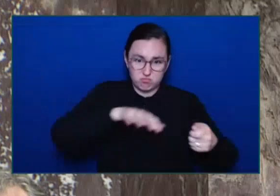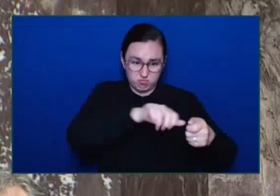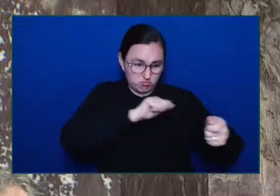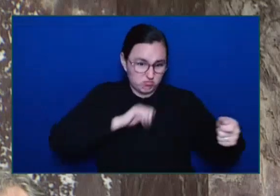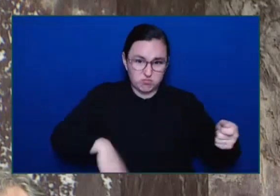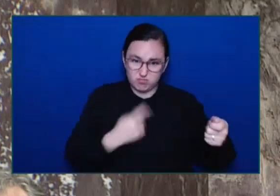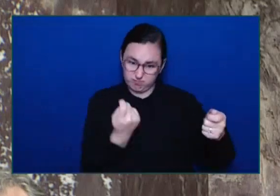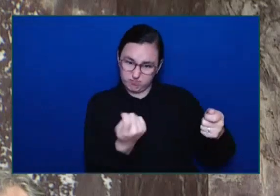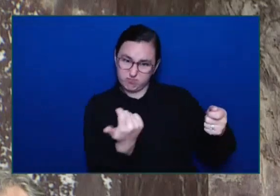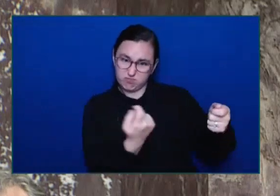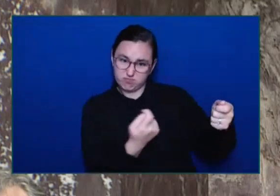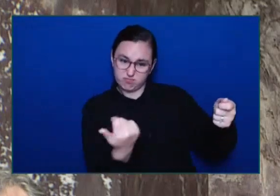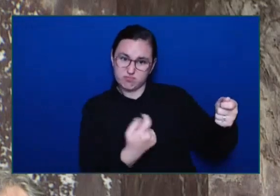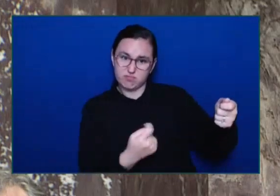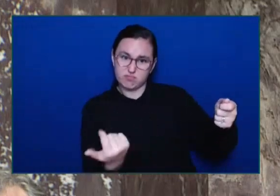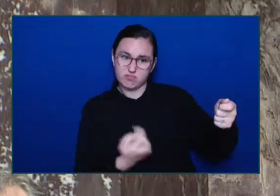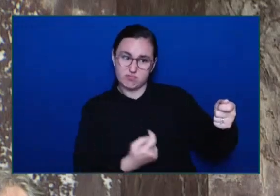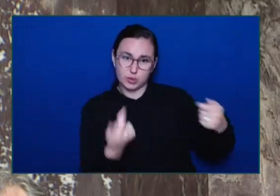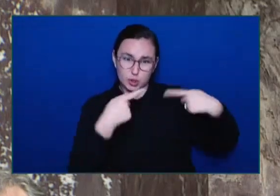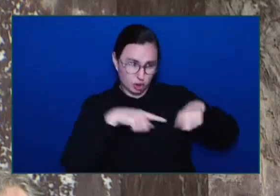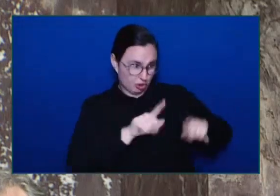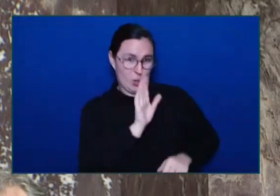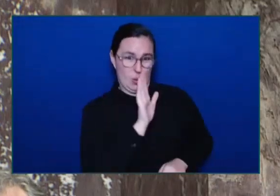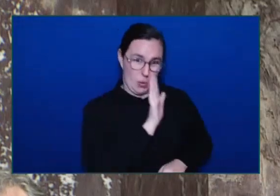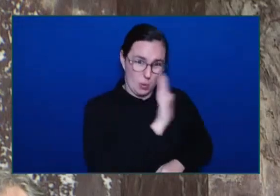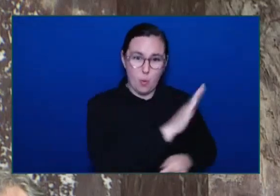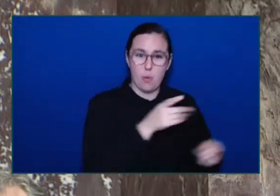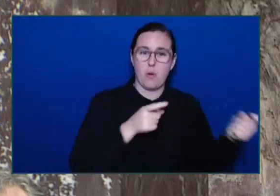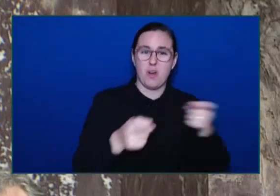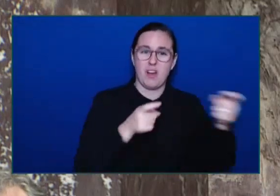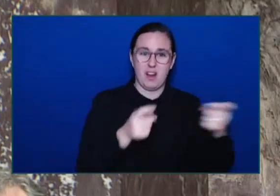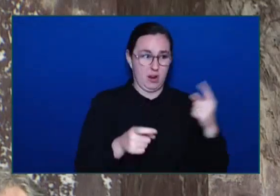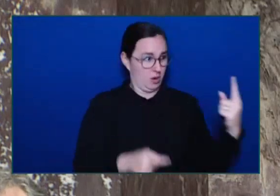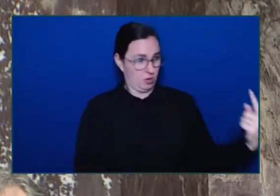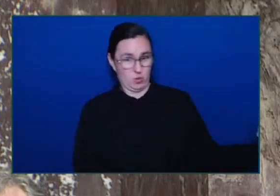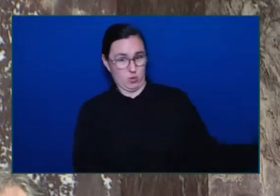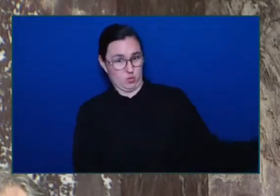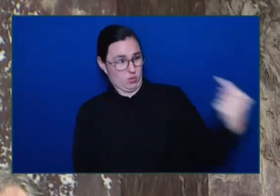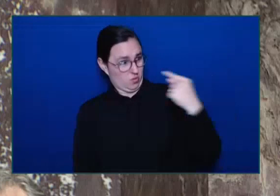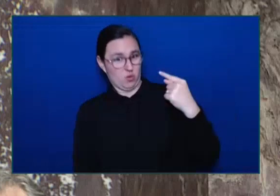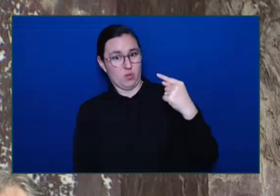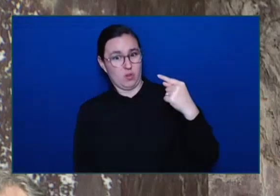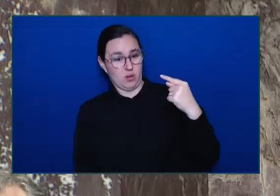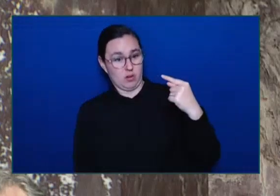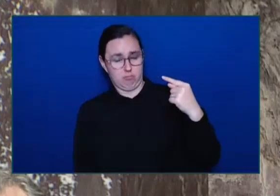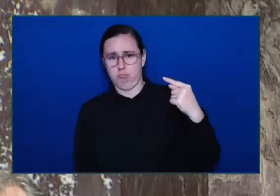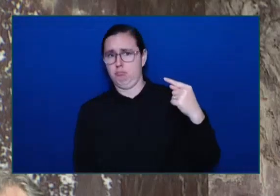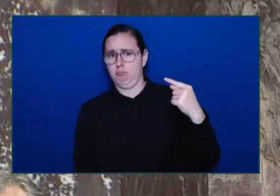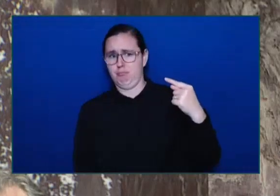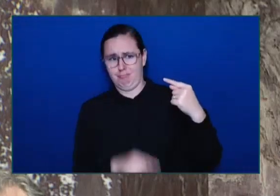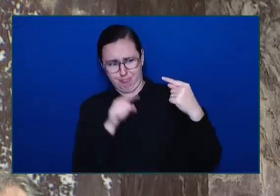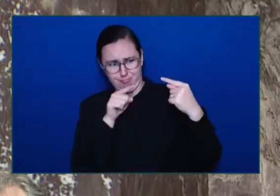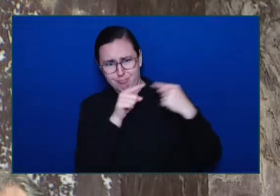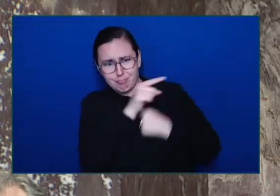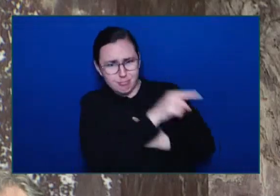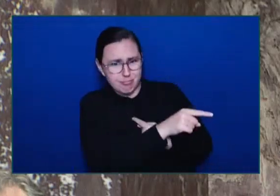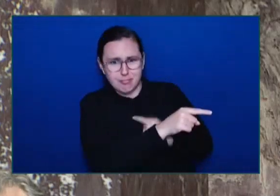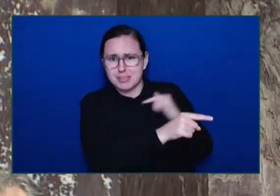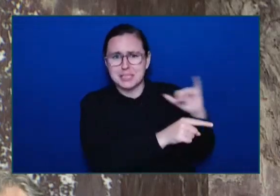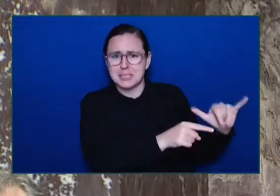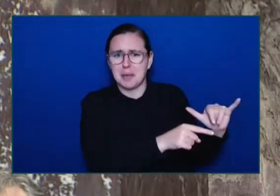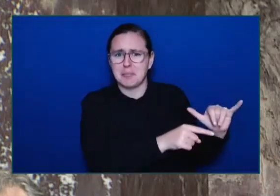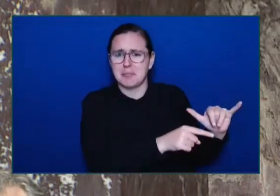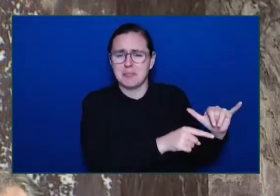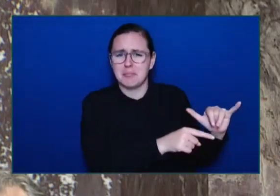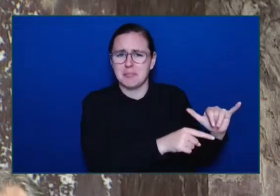in no position To talk about anyone's integrity In this place Honourable Speaker Because consistently In government They sure Showed the exact